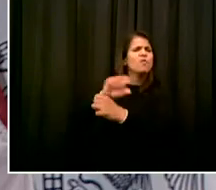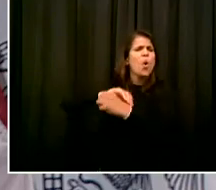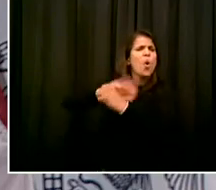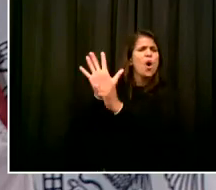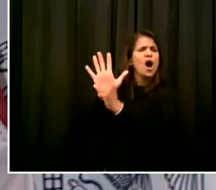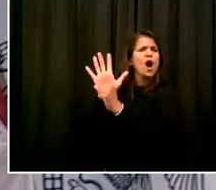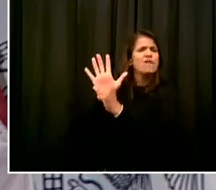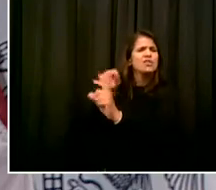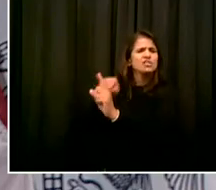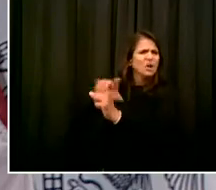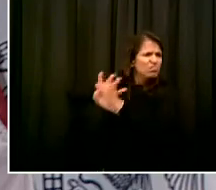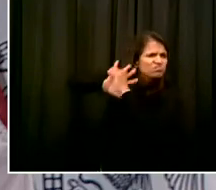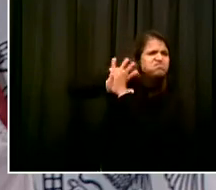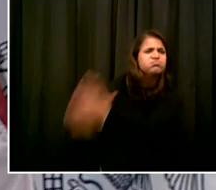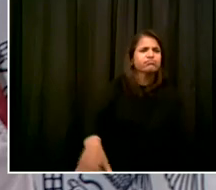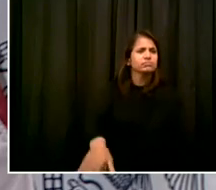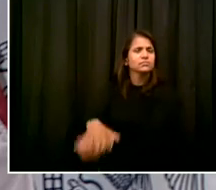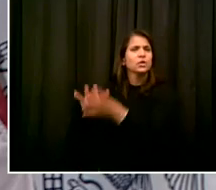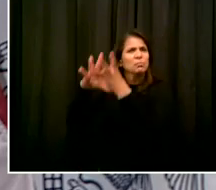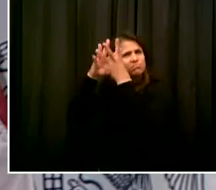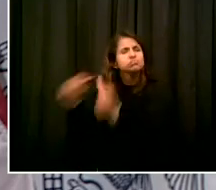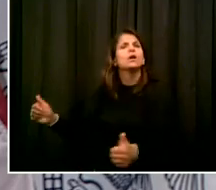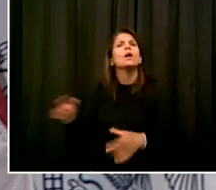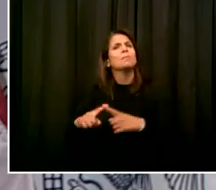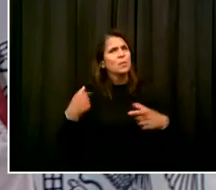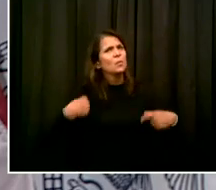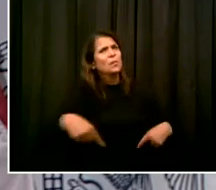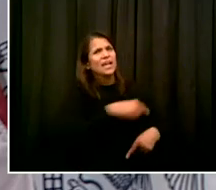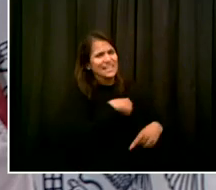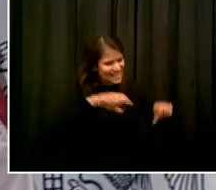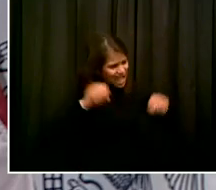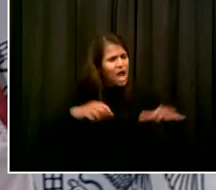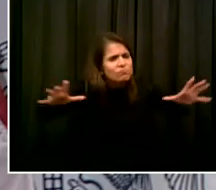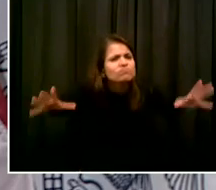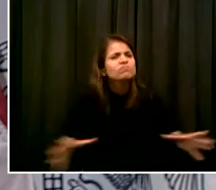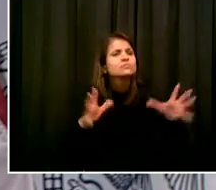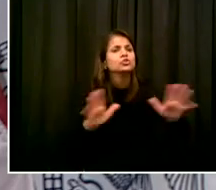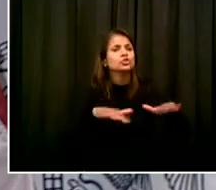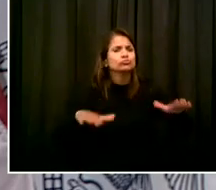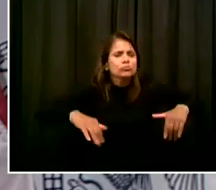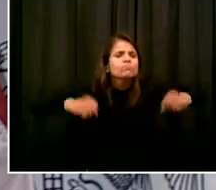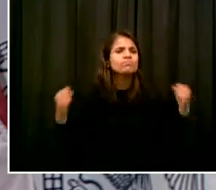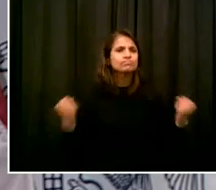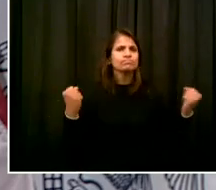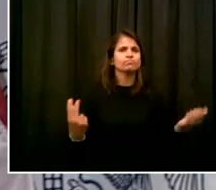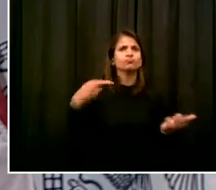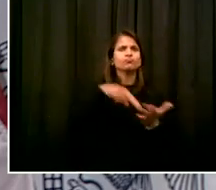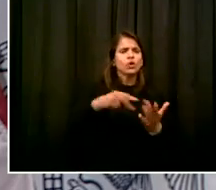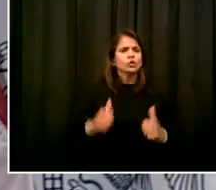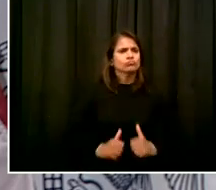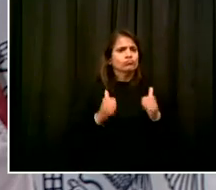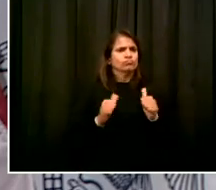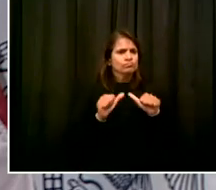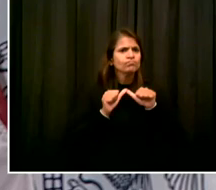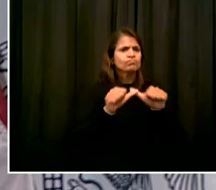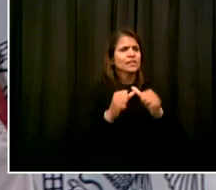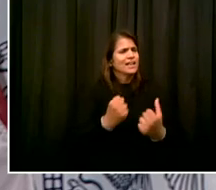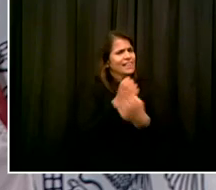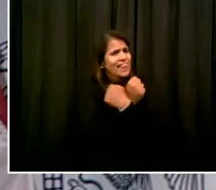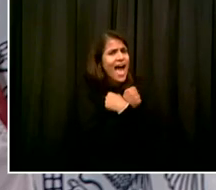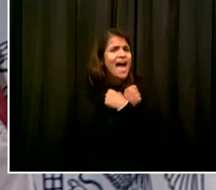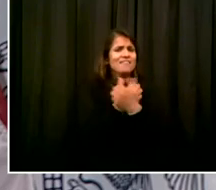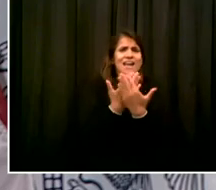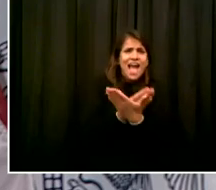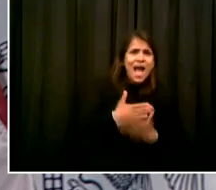to move forward with their lives, that their education is coming back, that the love and support that they get in the school community will be there for them.